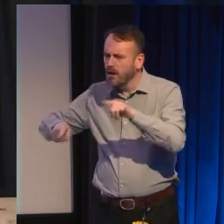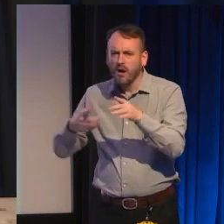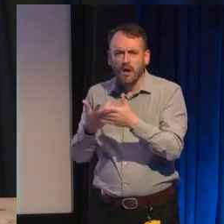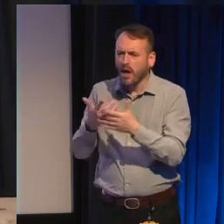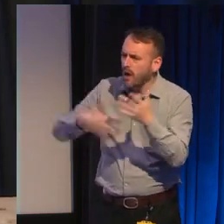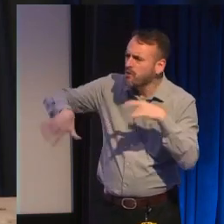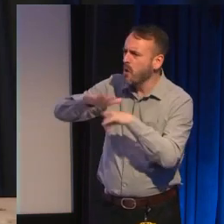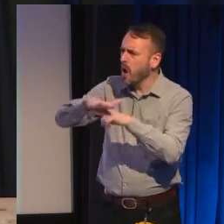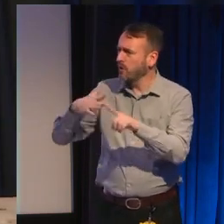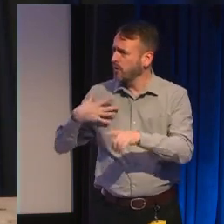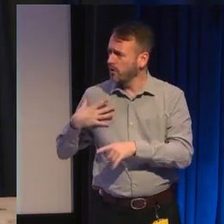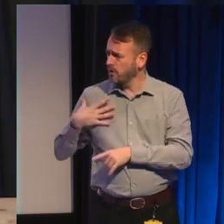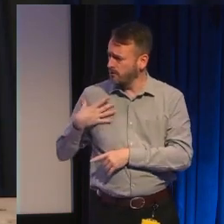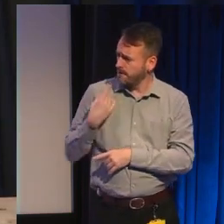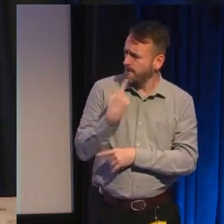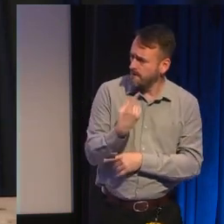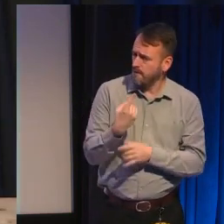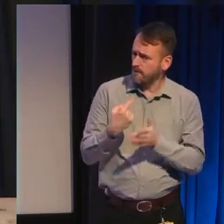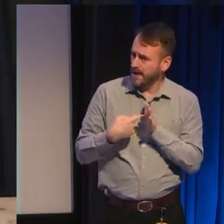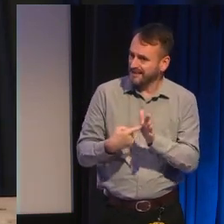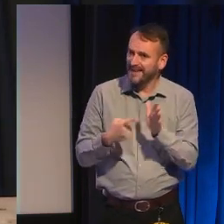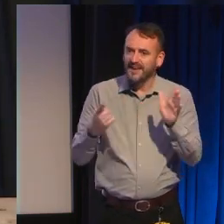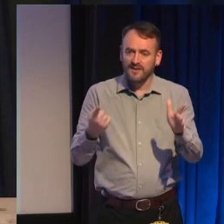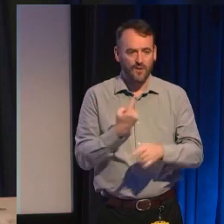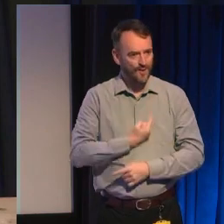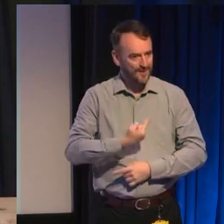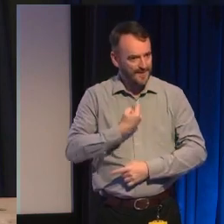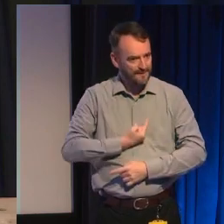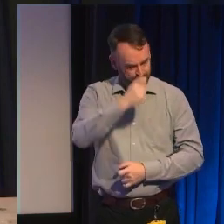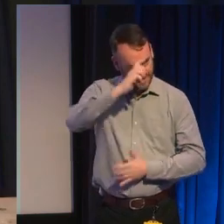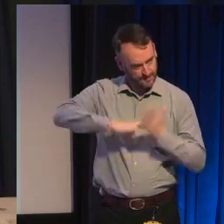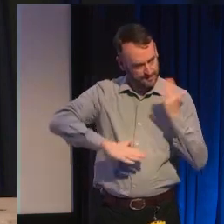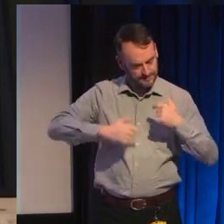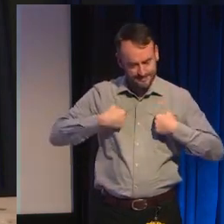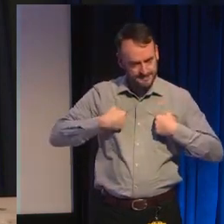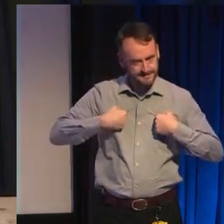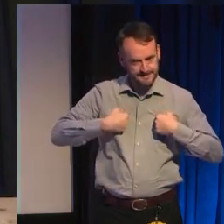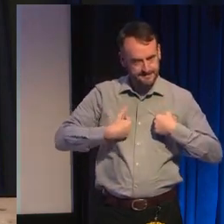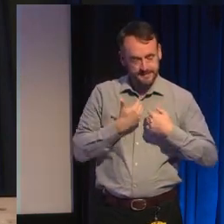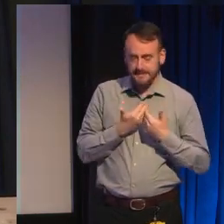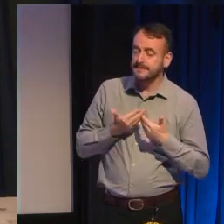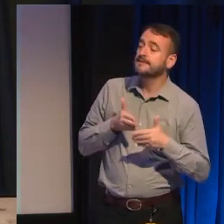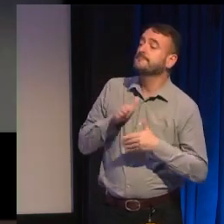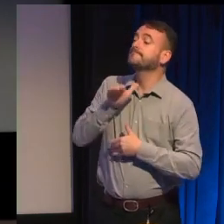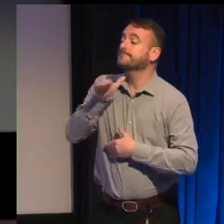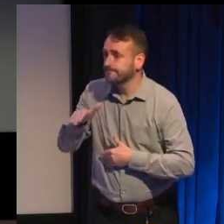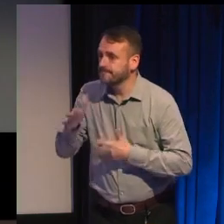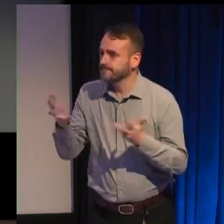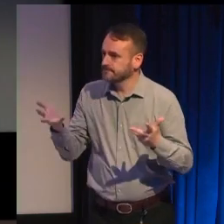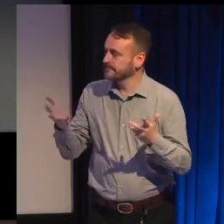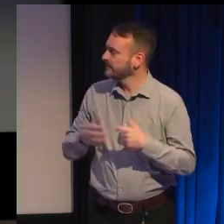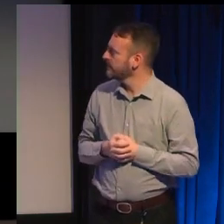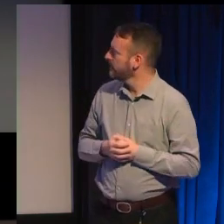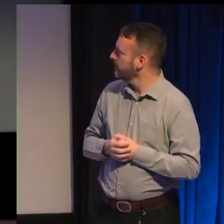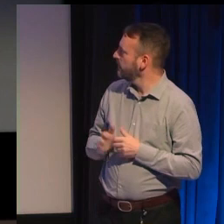point you'll eventually need to reach outside of your own personal experience so I'm not really talking to